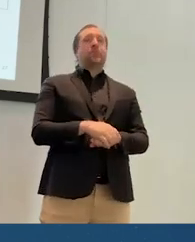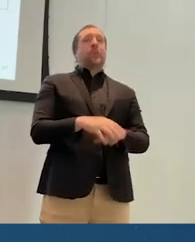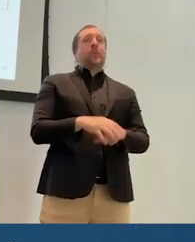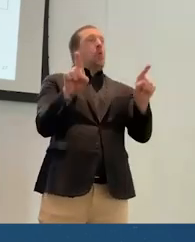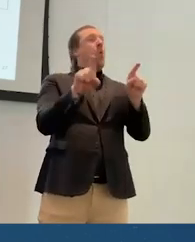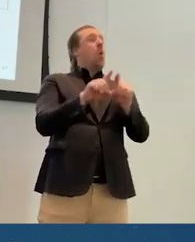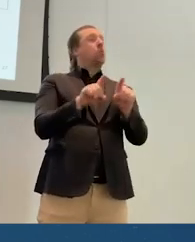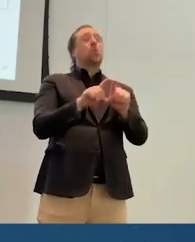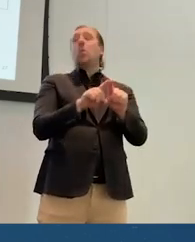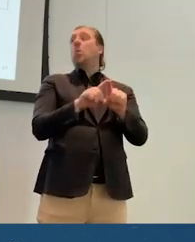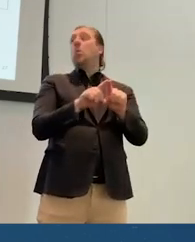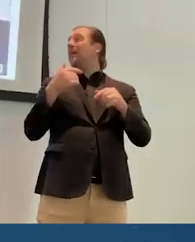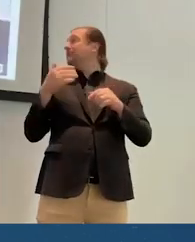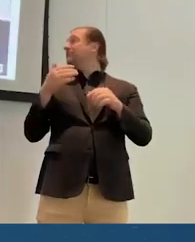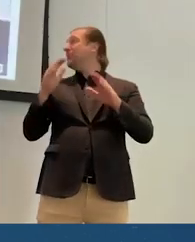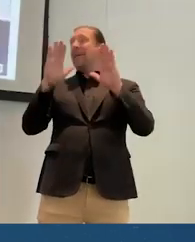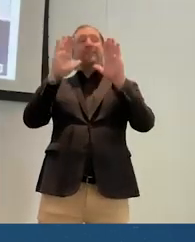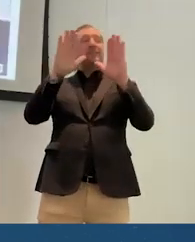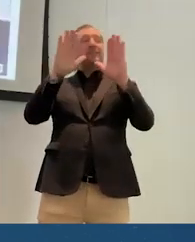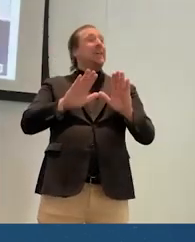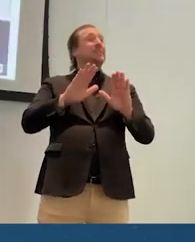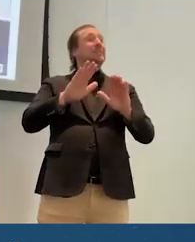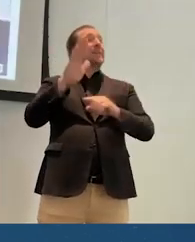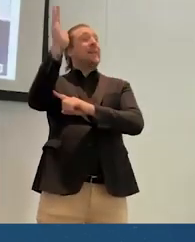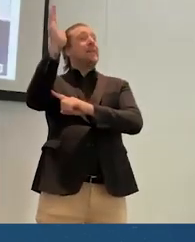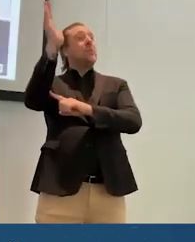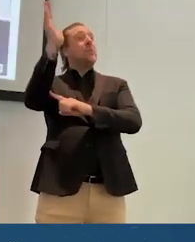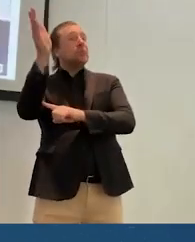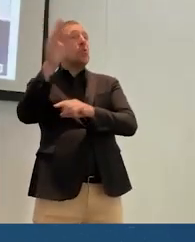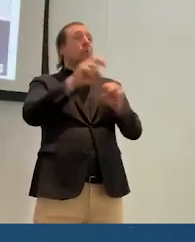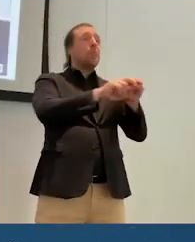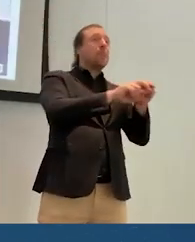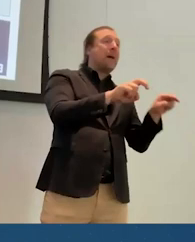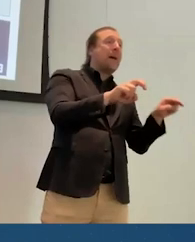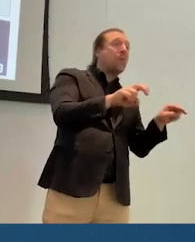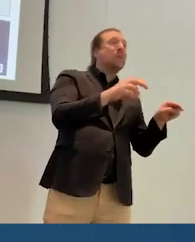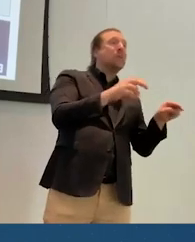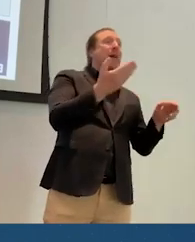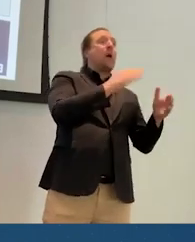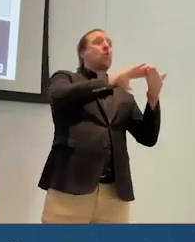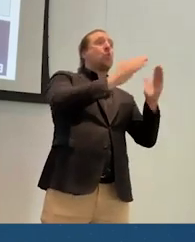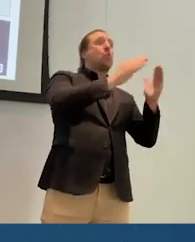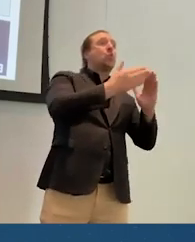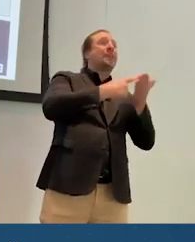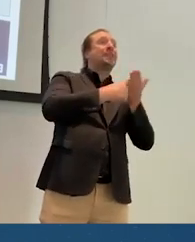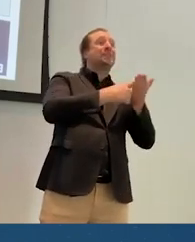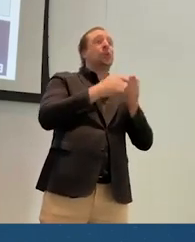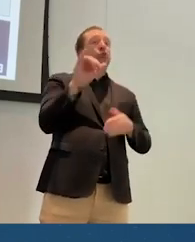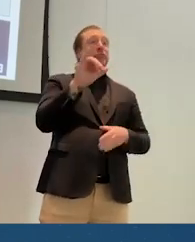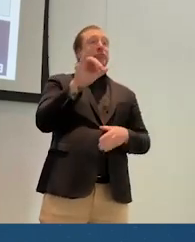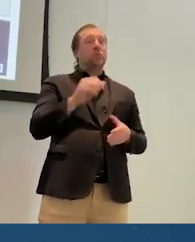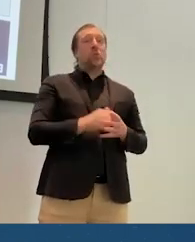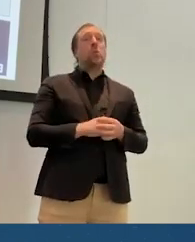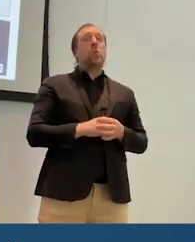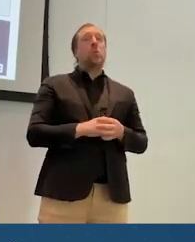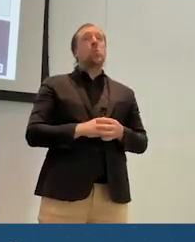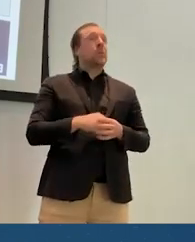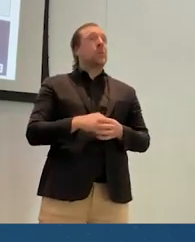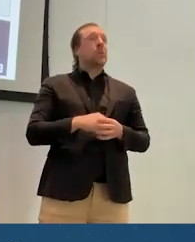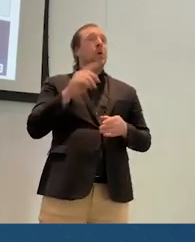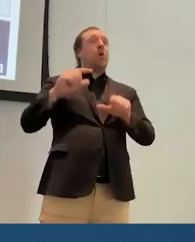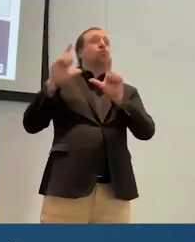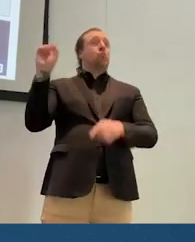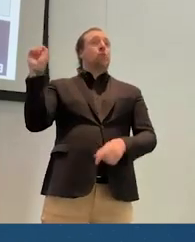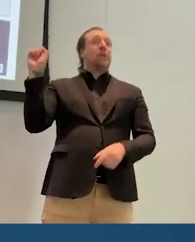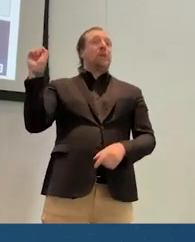had some fantastic seminars and presentations, our community discussions as well. You you see on the screen here